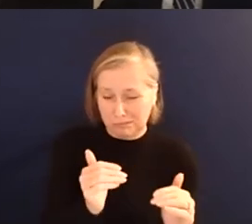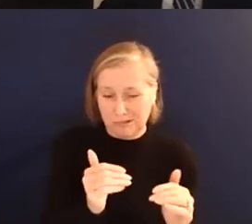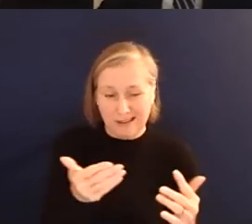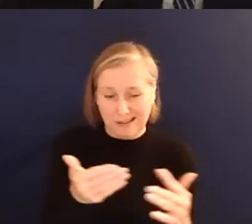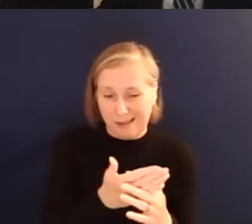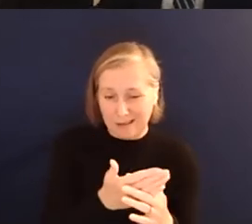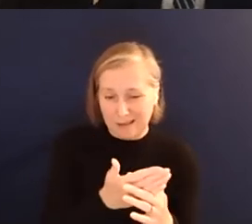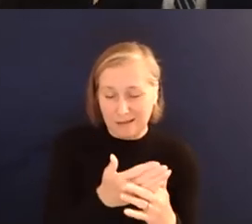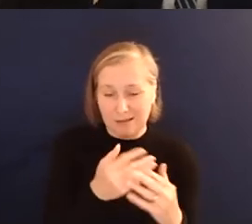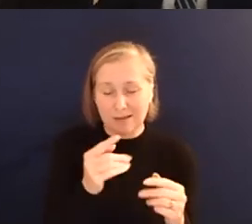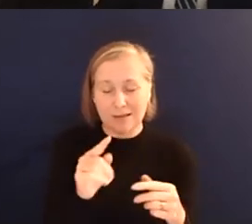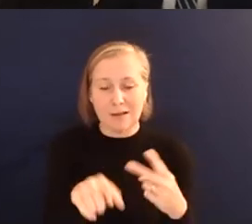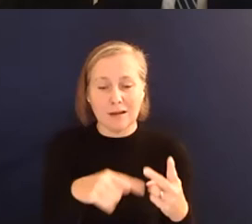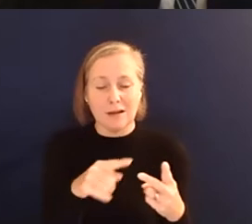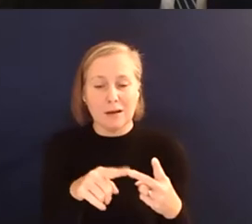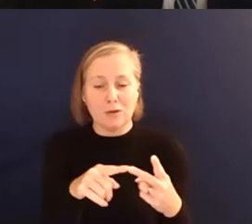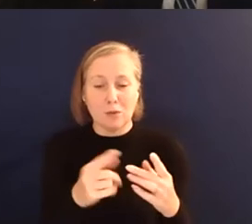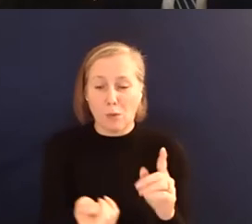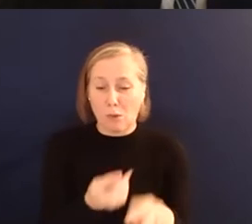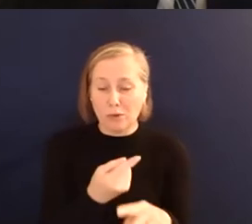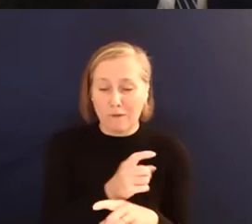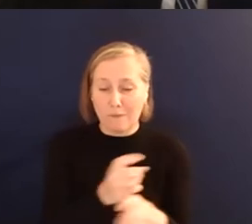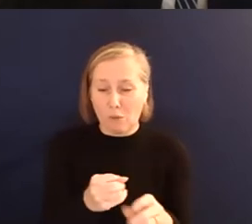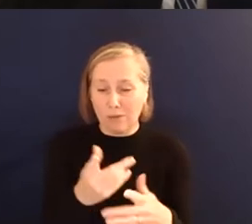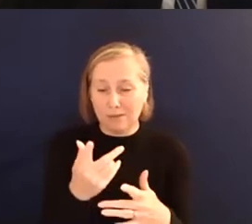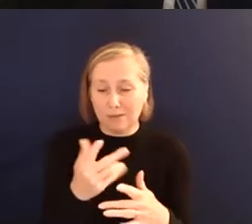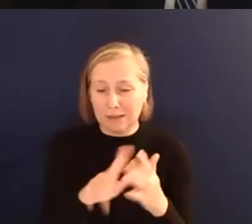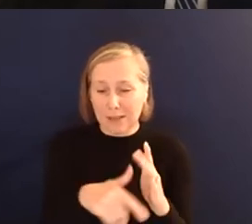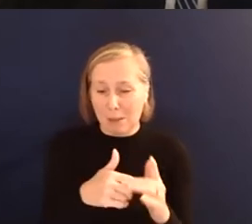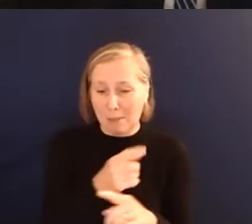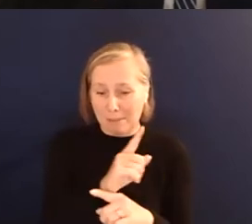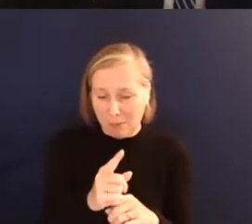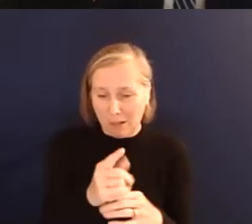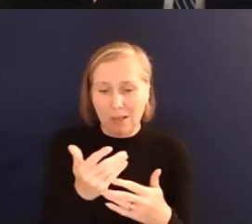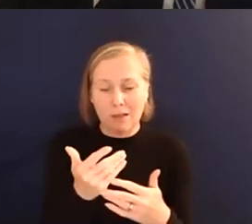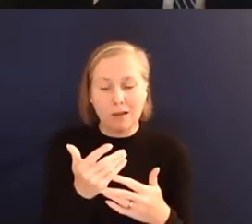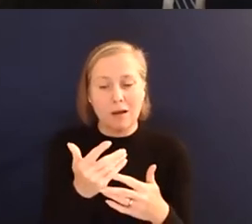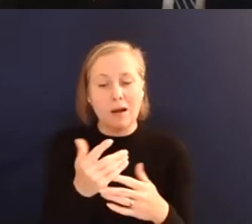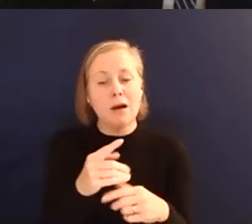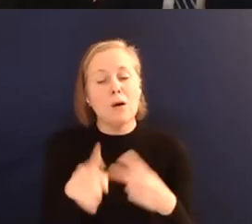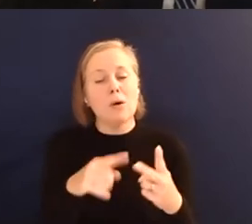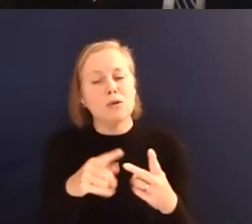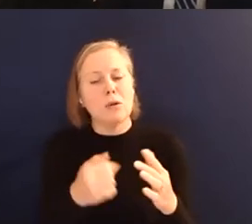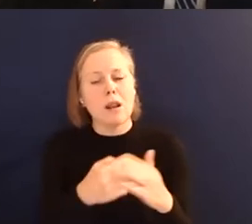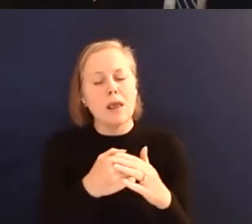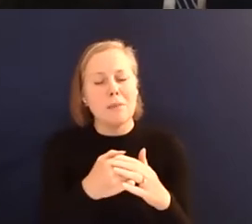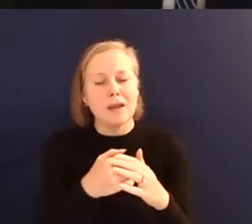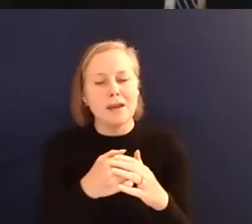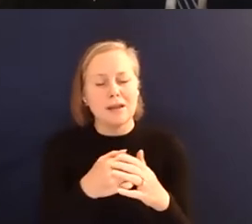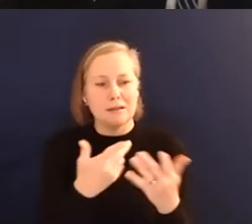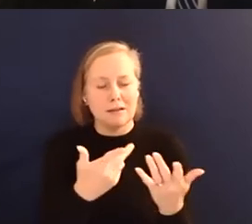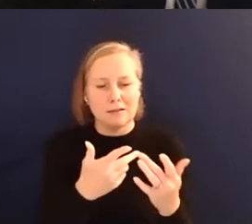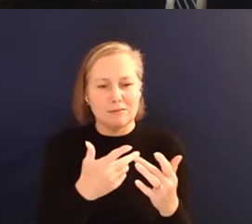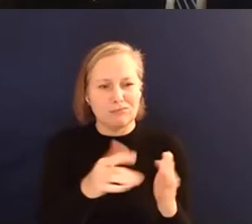and opportunities for disabled people and also to limit the effects of climate change as well.